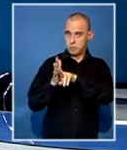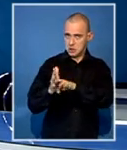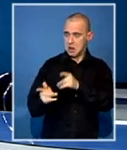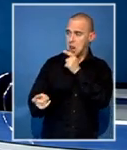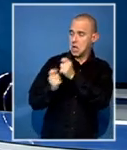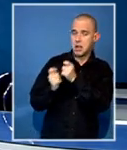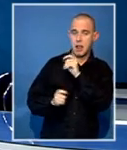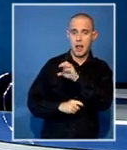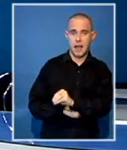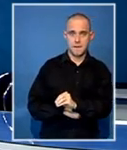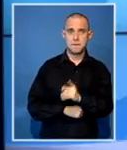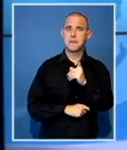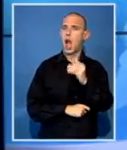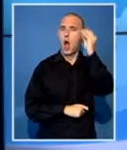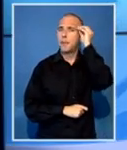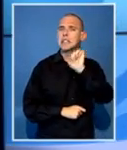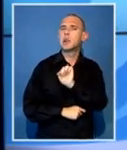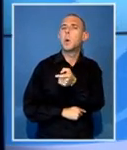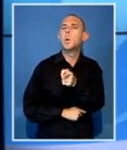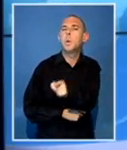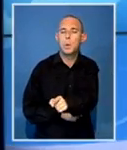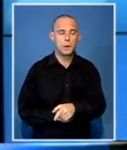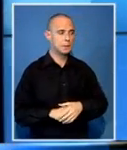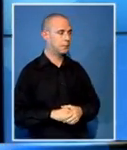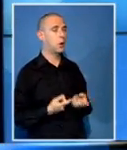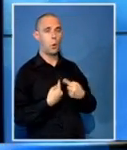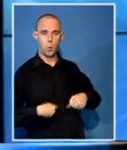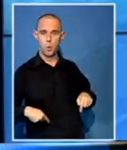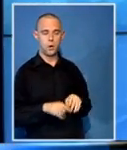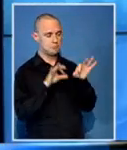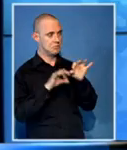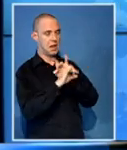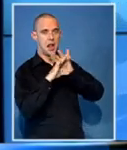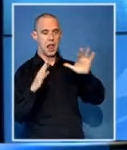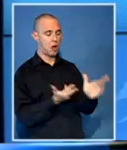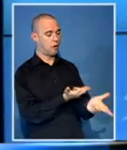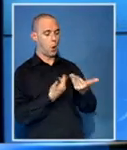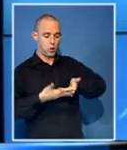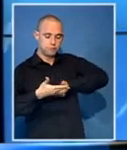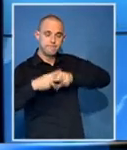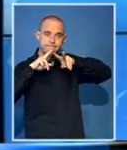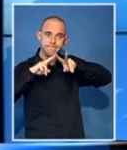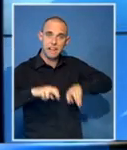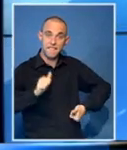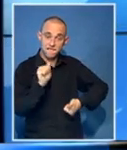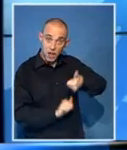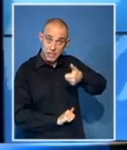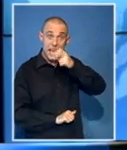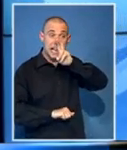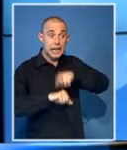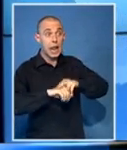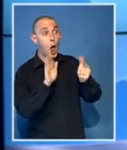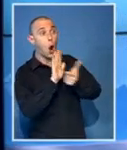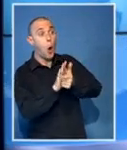matter? The position of the board is very clear. They are still looking at and reviewing the report and they will also go and look for legal advice